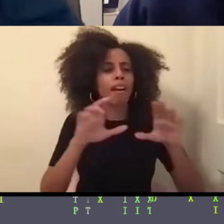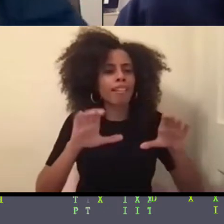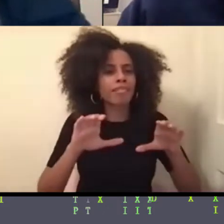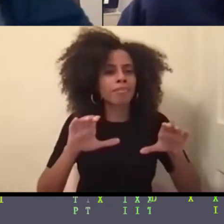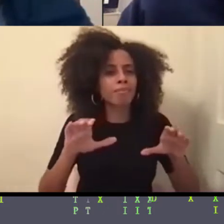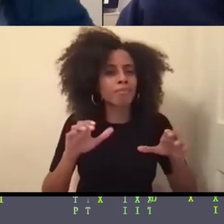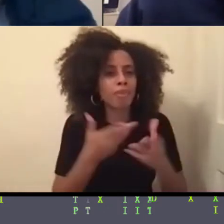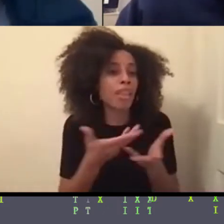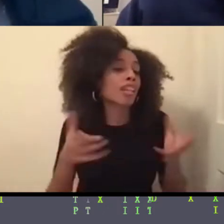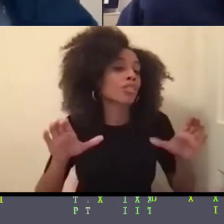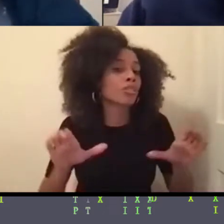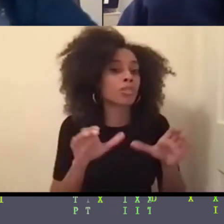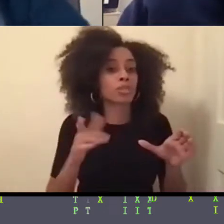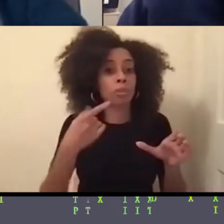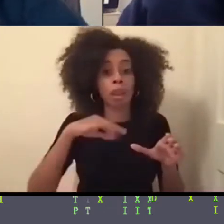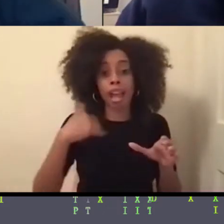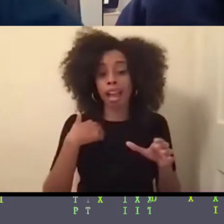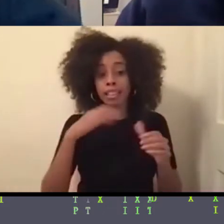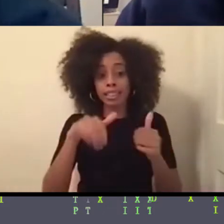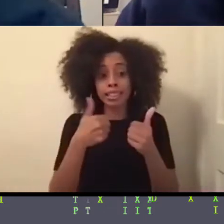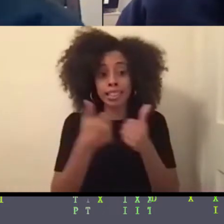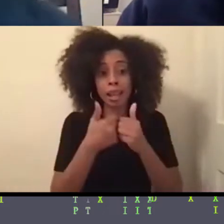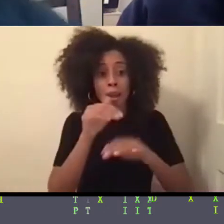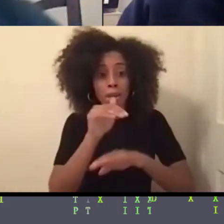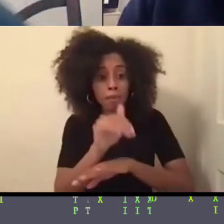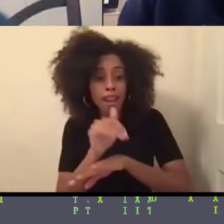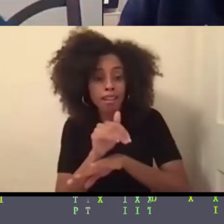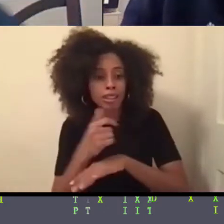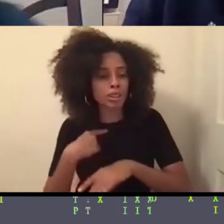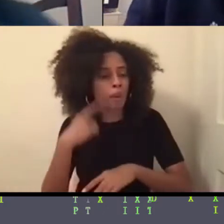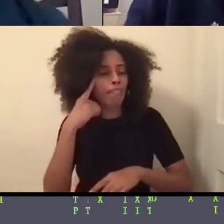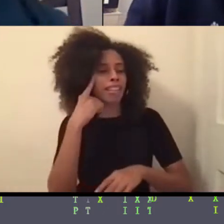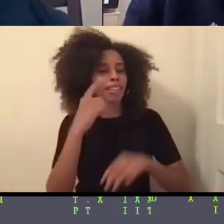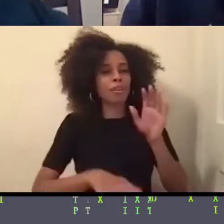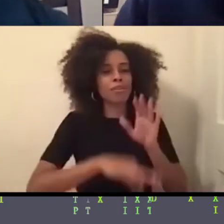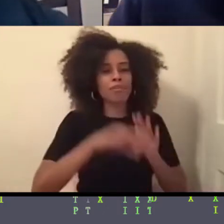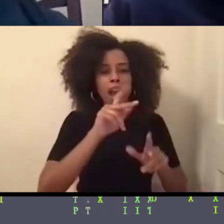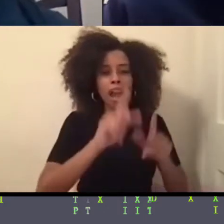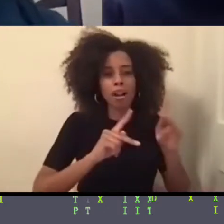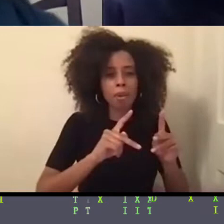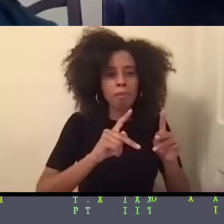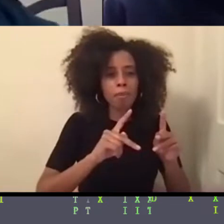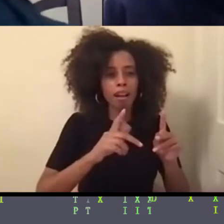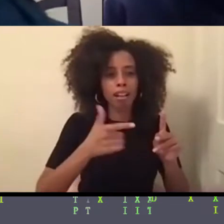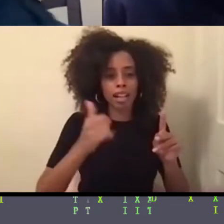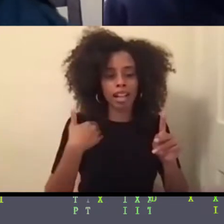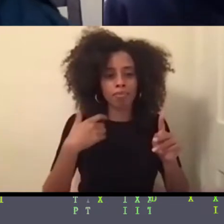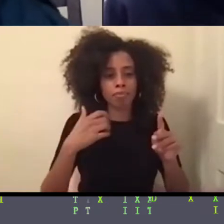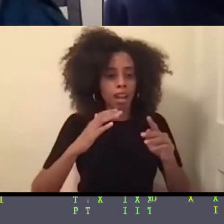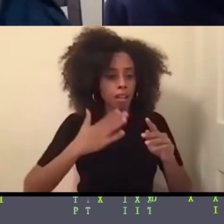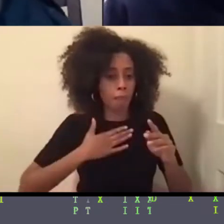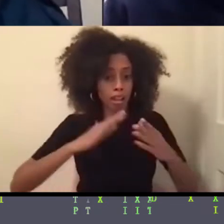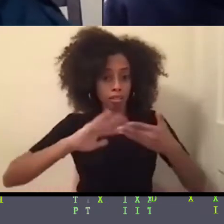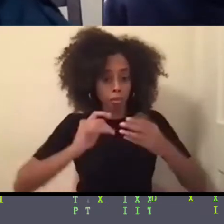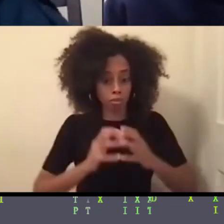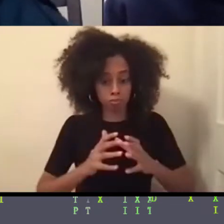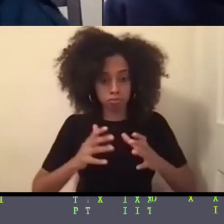So I think just finding people and then building that community that I was not expecting was